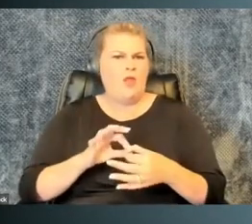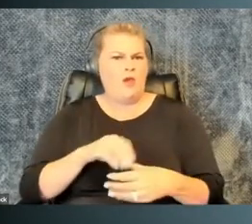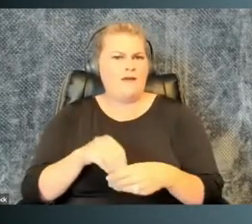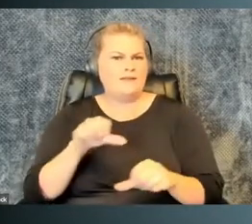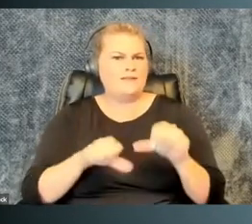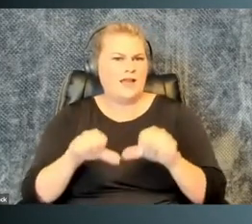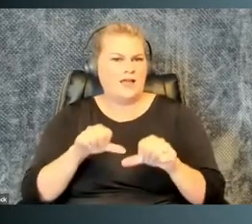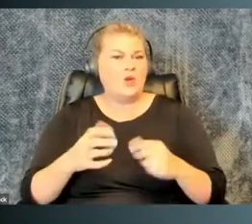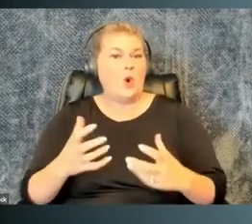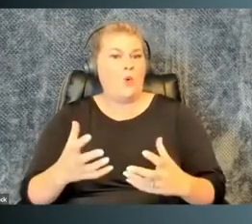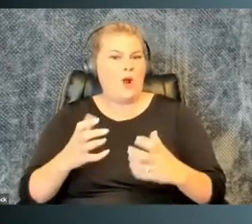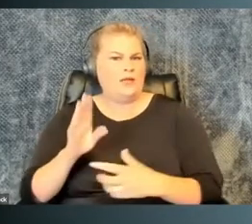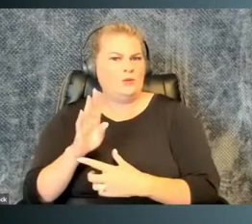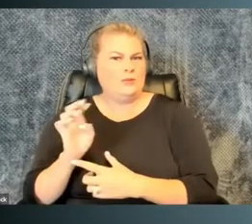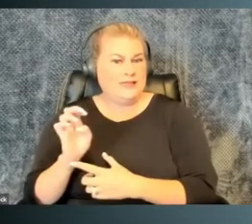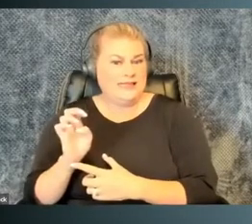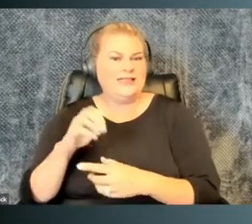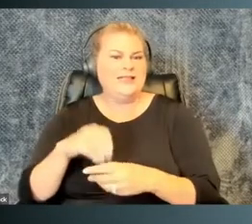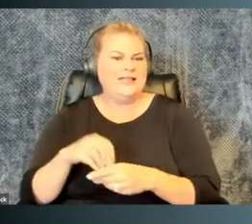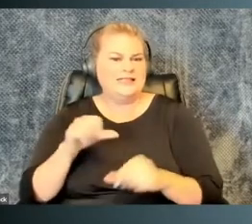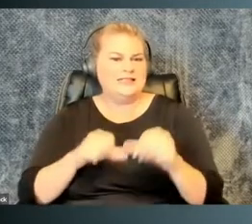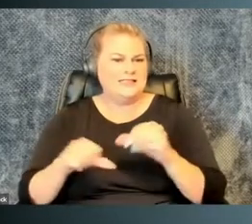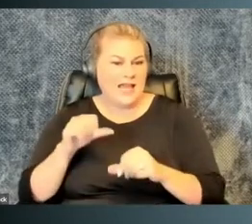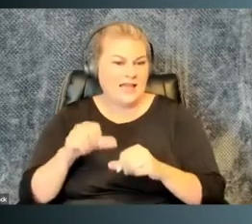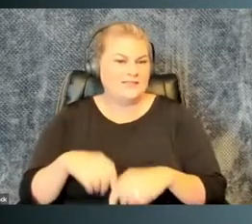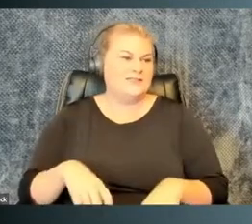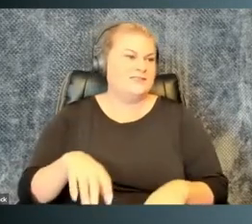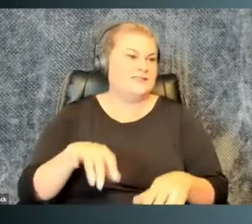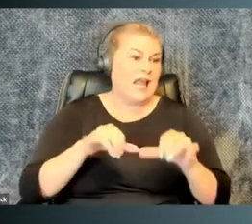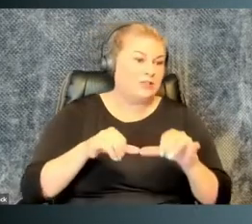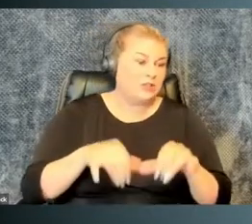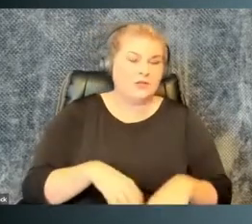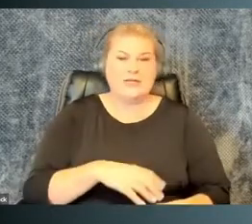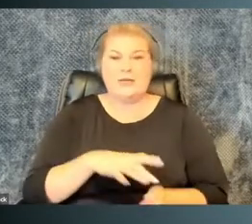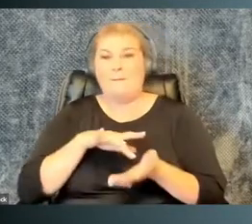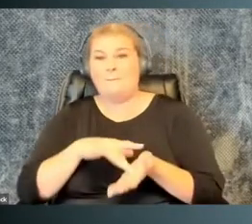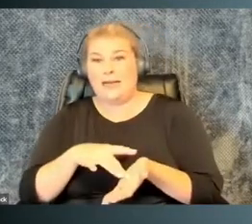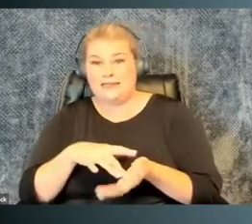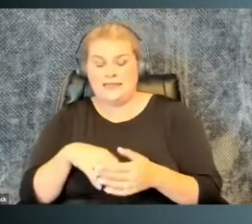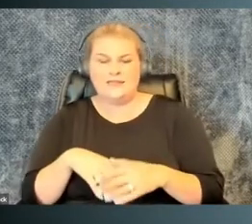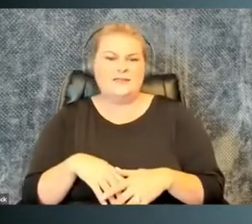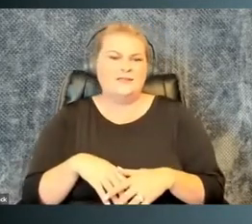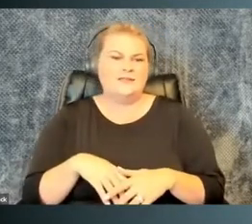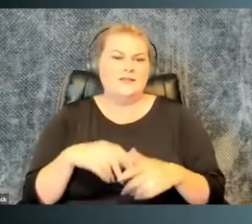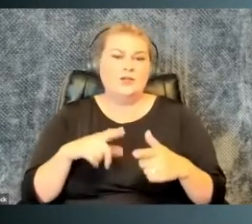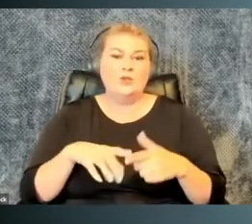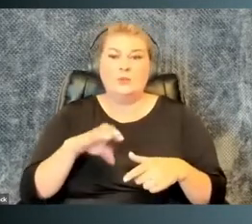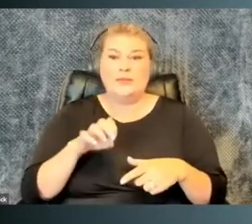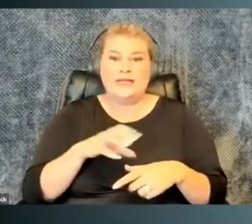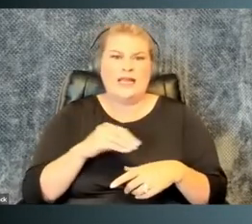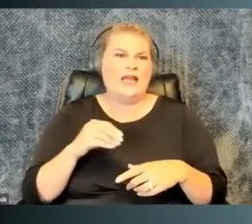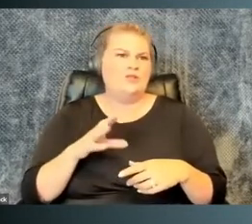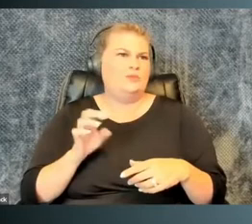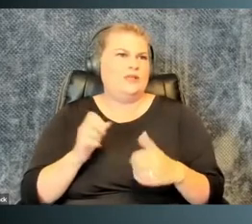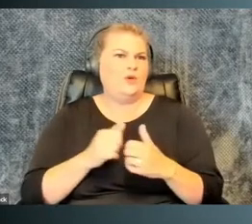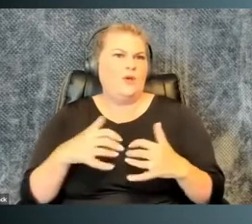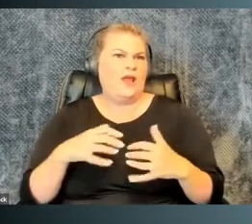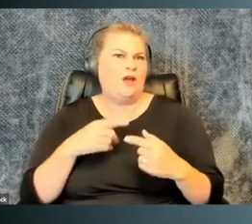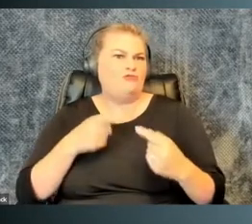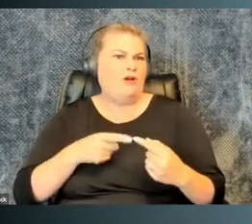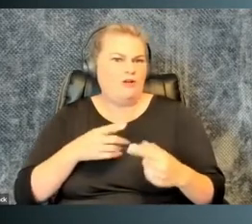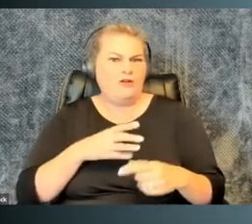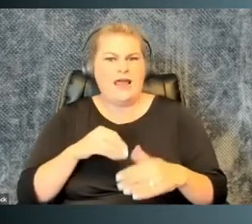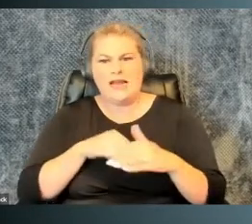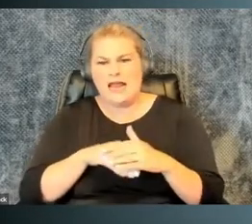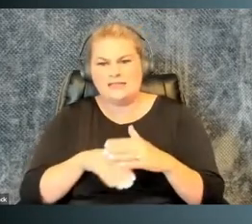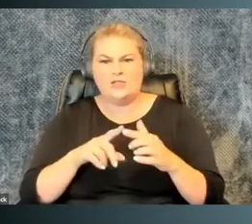science, or wanting to be, to be able to be in science, engineering, and medicine, to be, and to